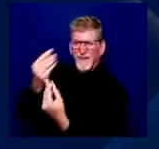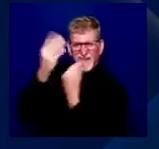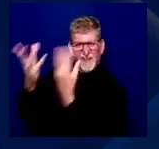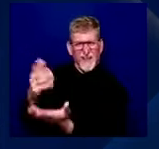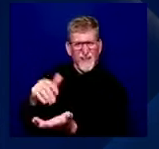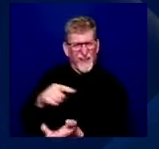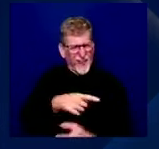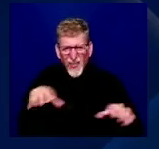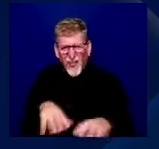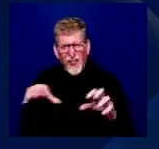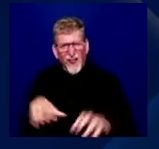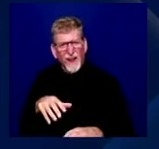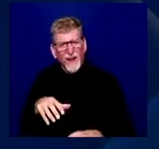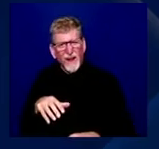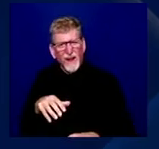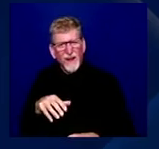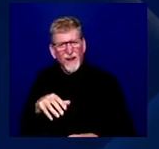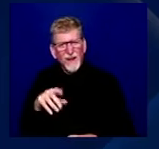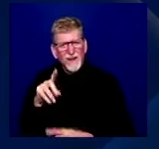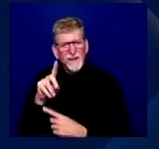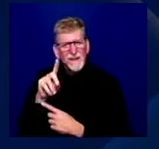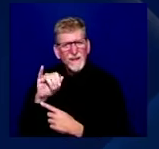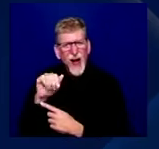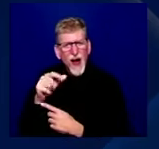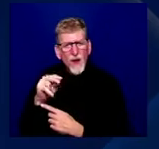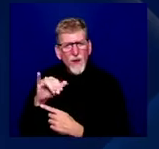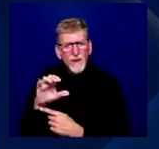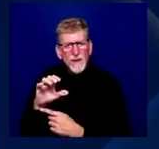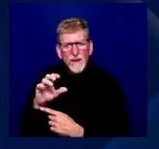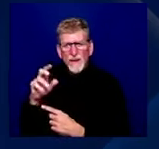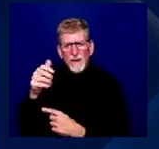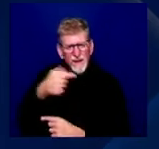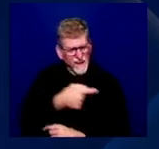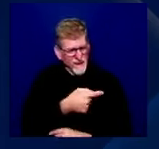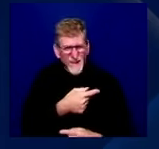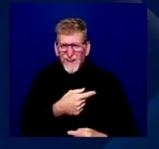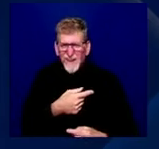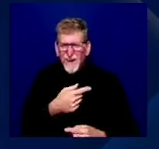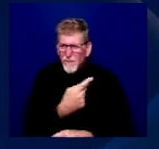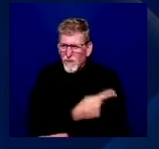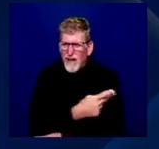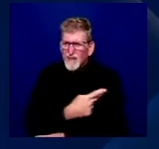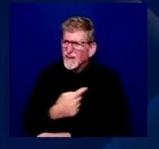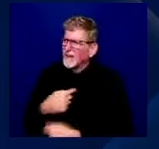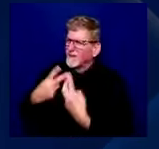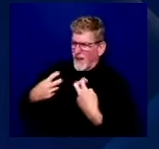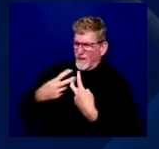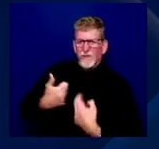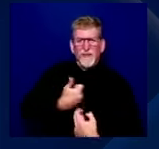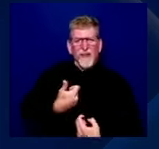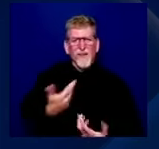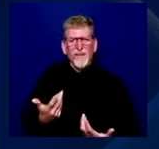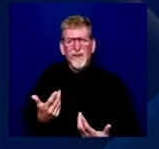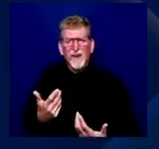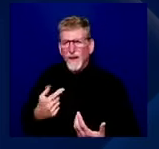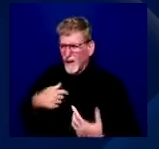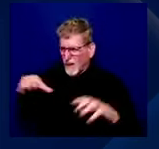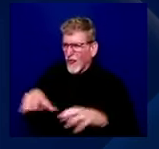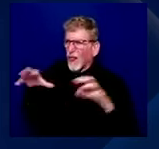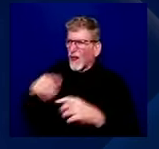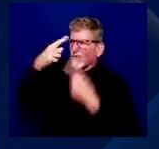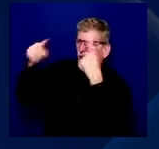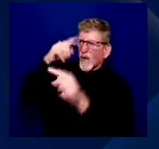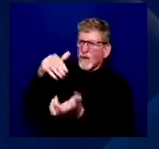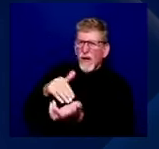moment, you want to do everything you can for your wife. And it is a surreal feeling to be in these